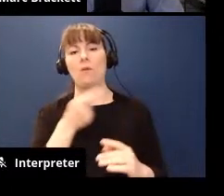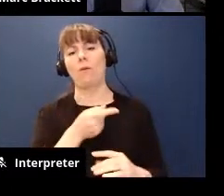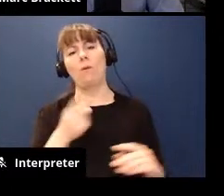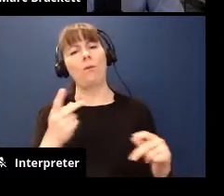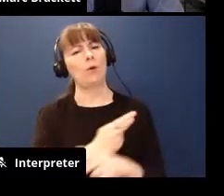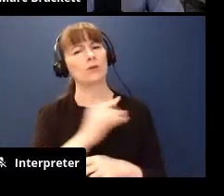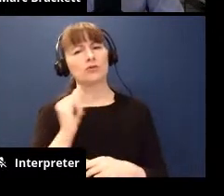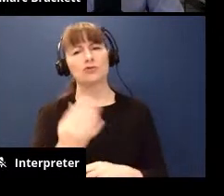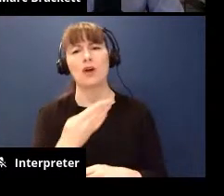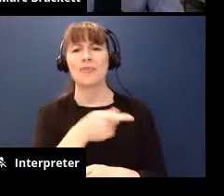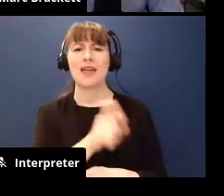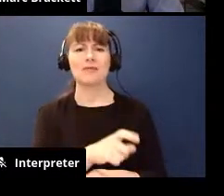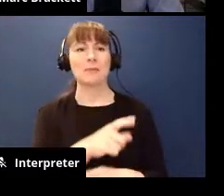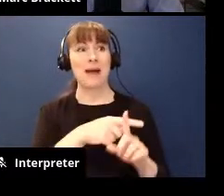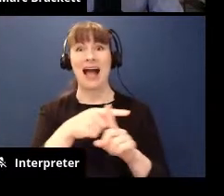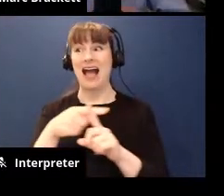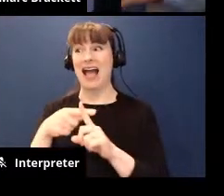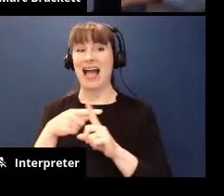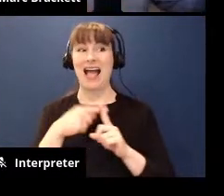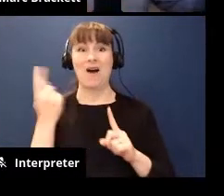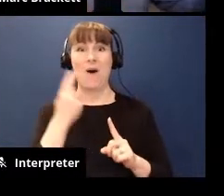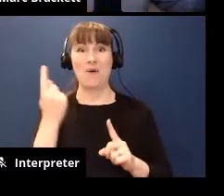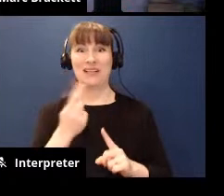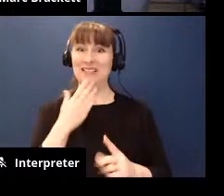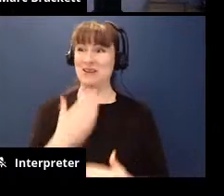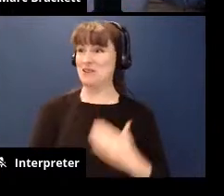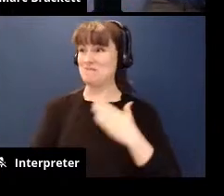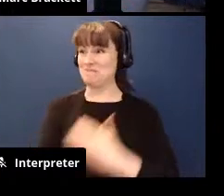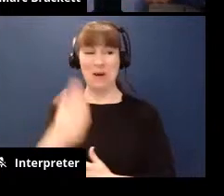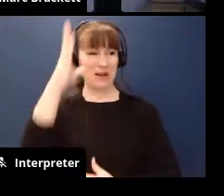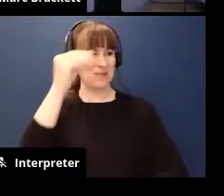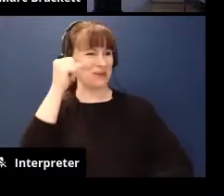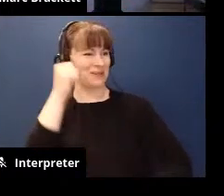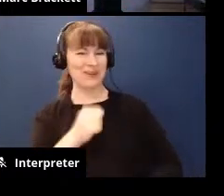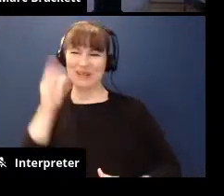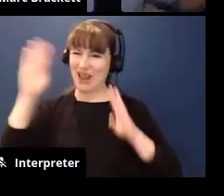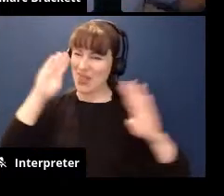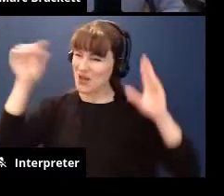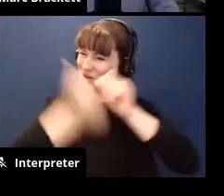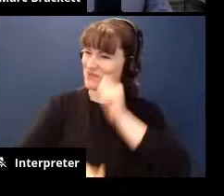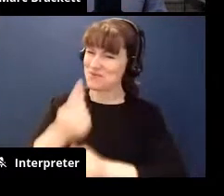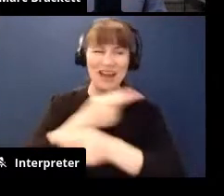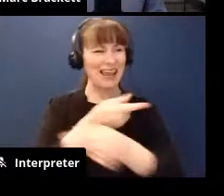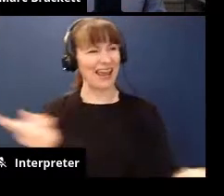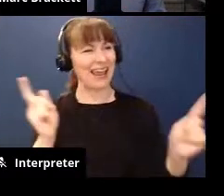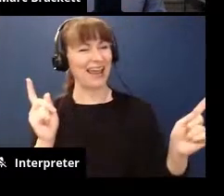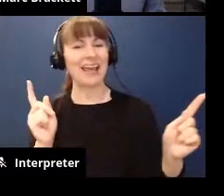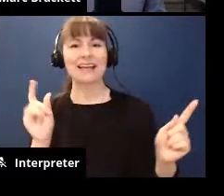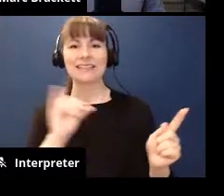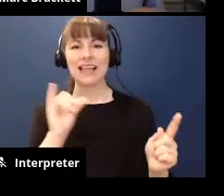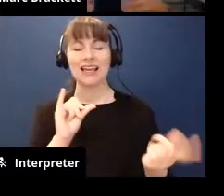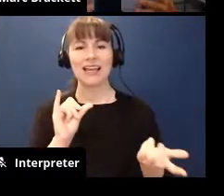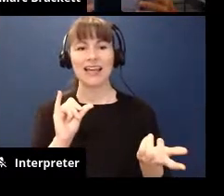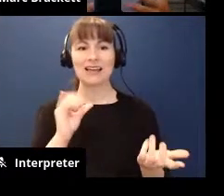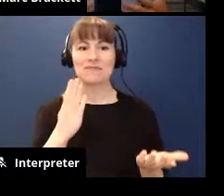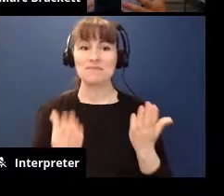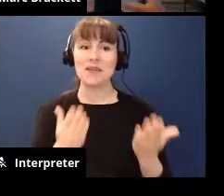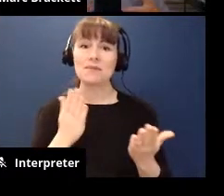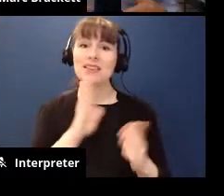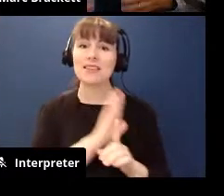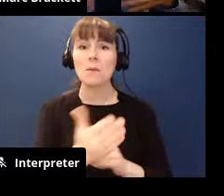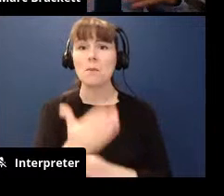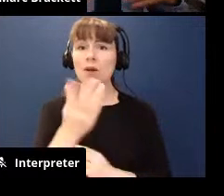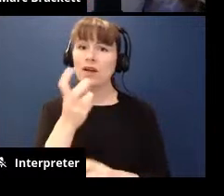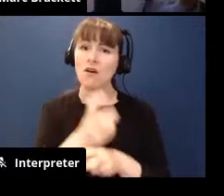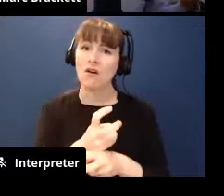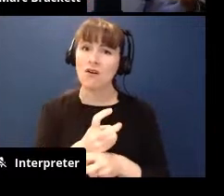worst job because they got to be positive all the time good morning boys and girls hello everybody and it's like they may have a really rough morning